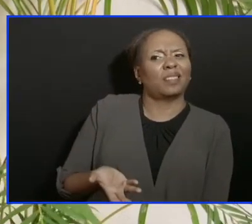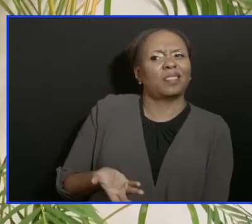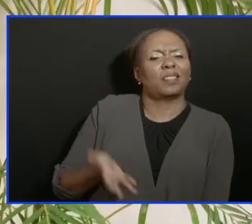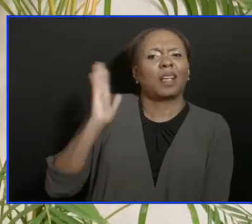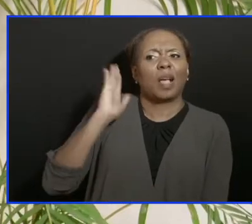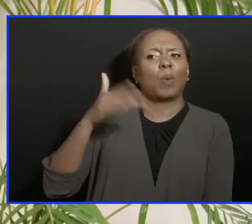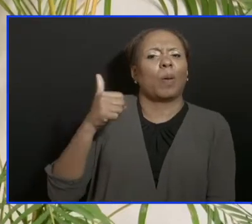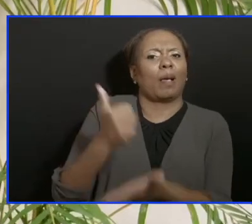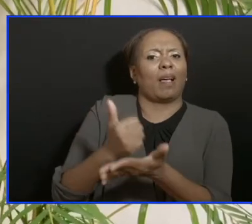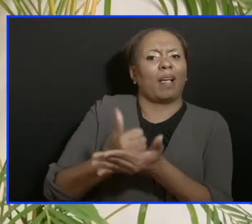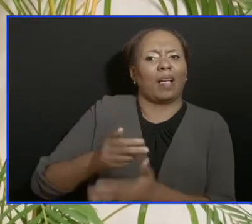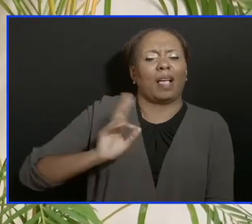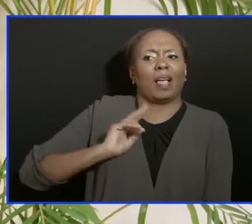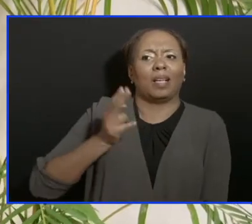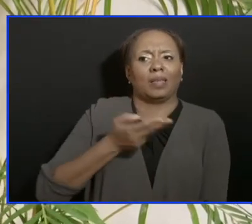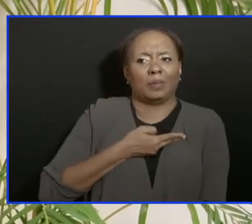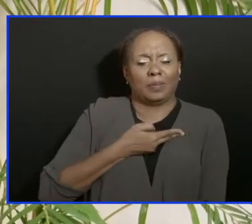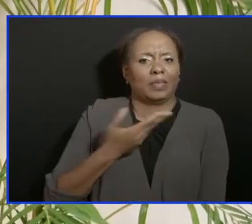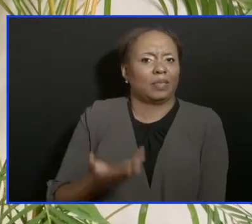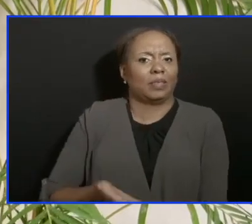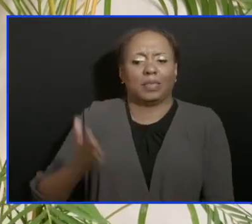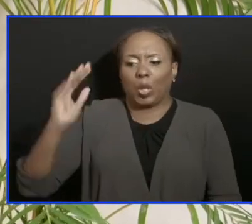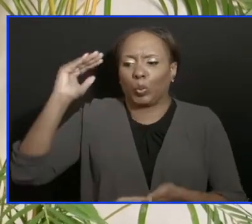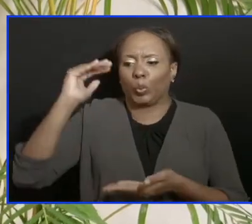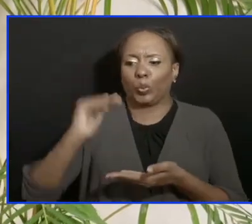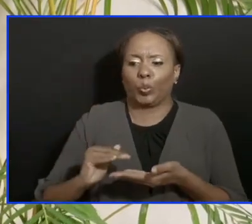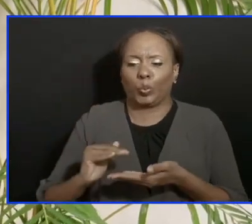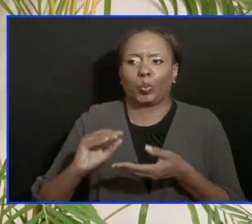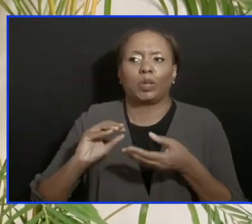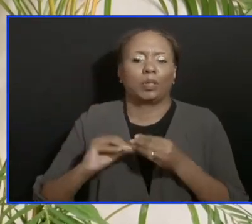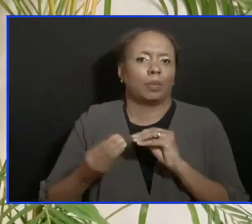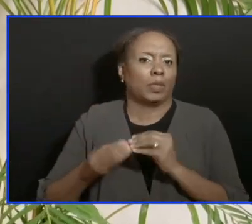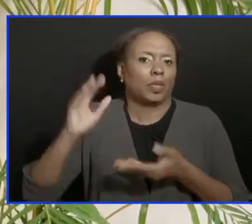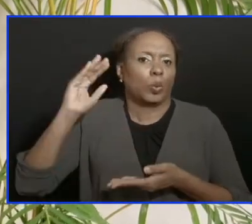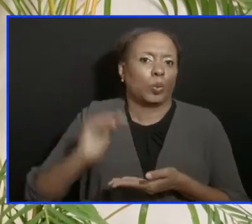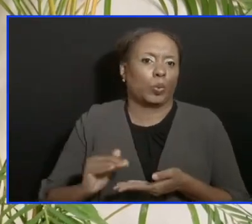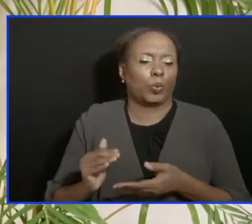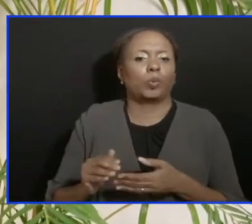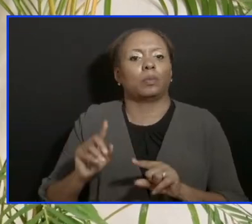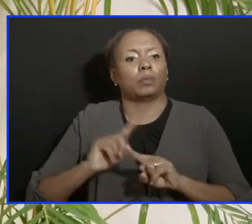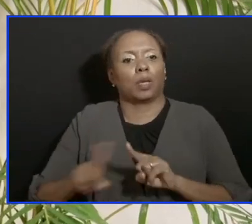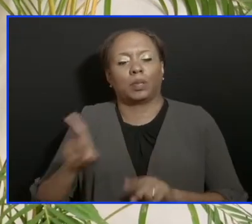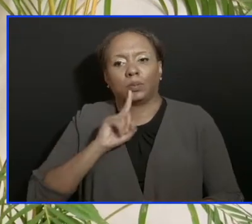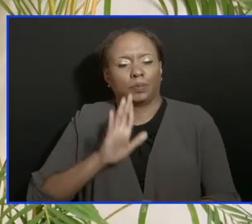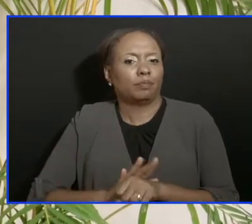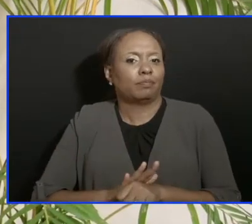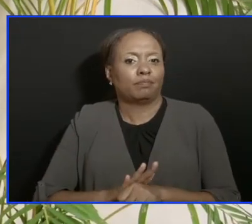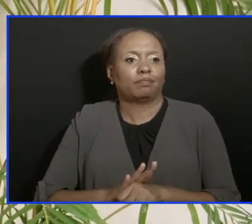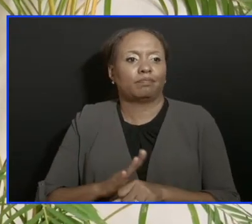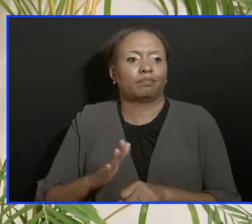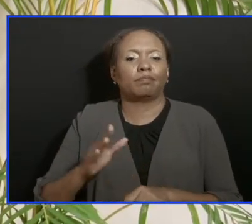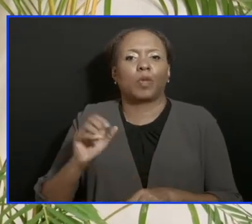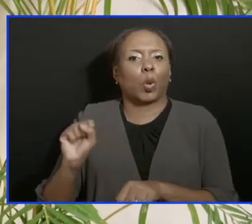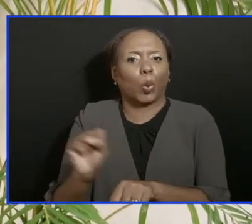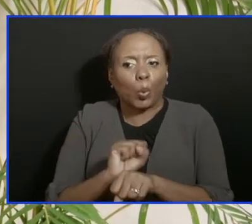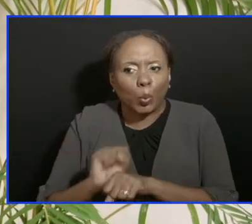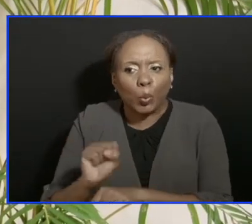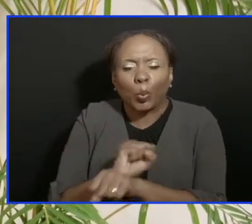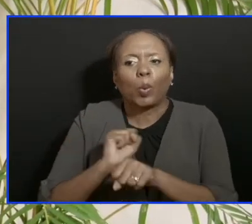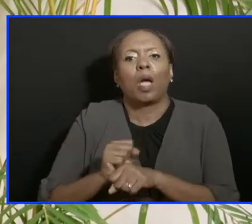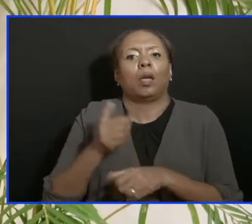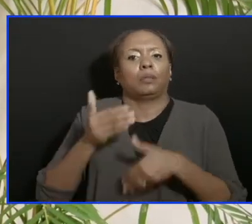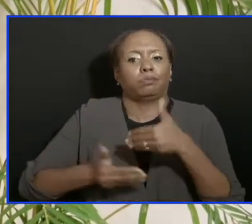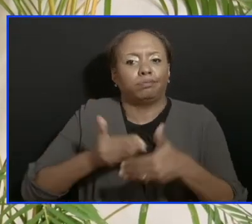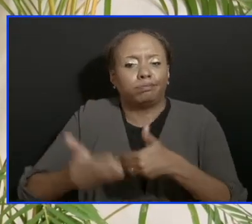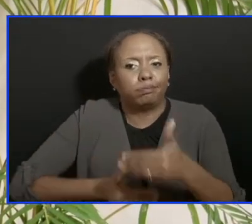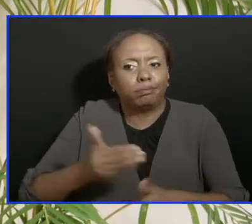assist us in bringing those numbers down. But I give you the assurance that some work is in progress,